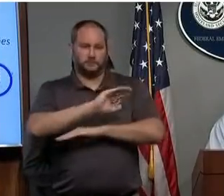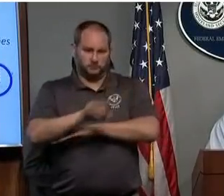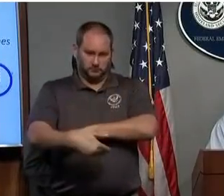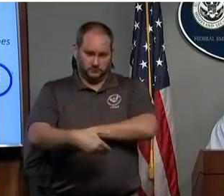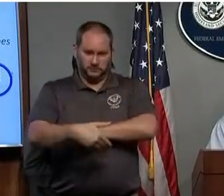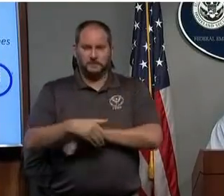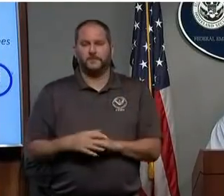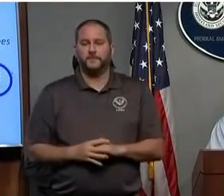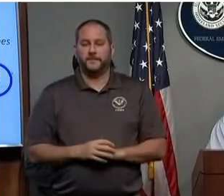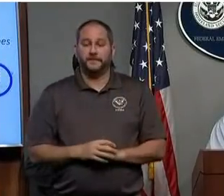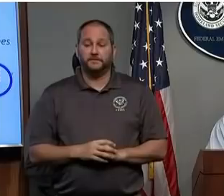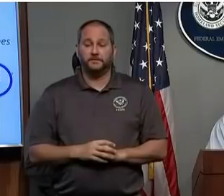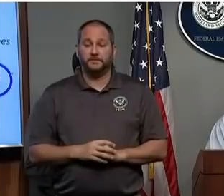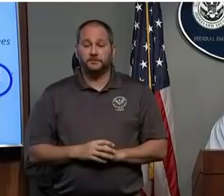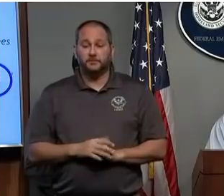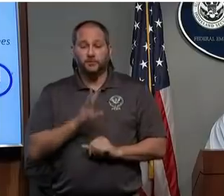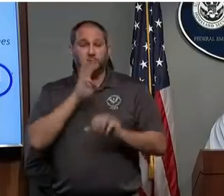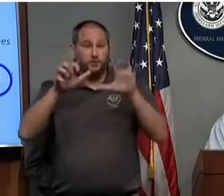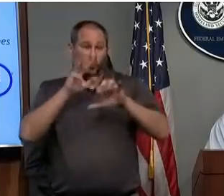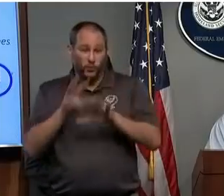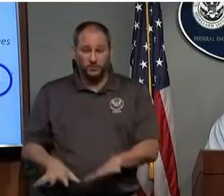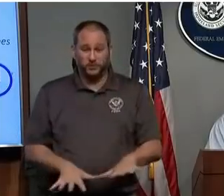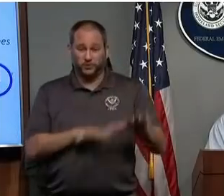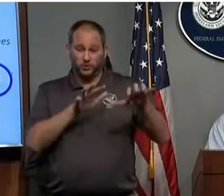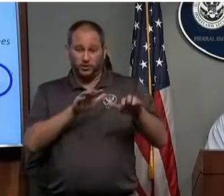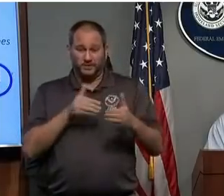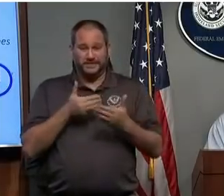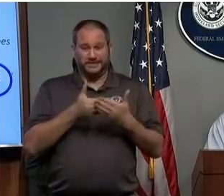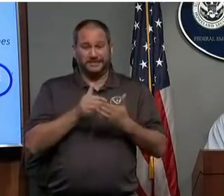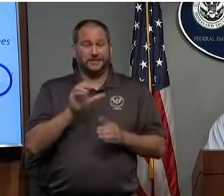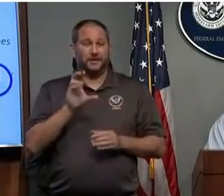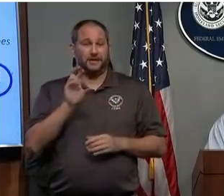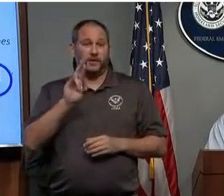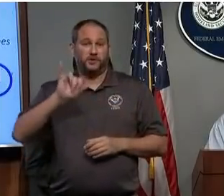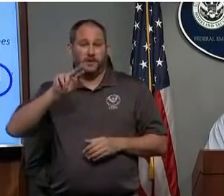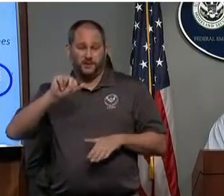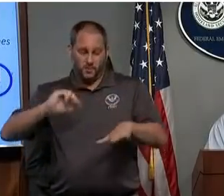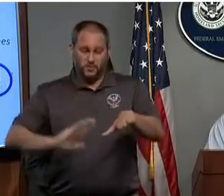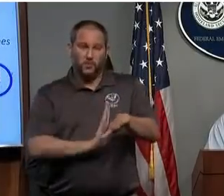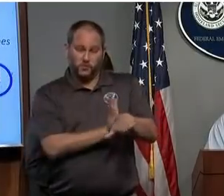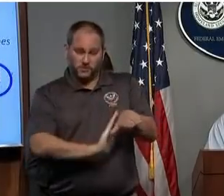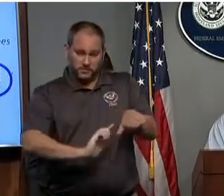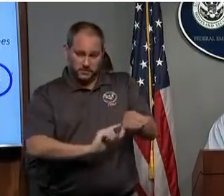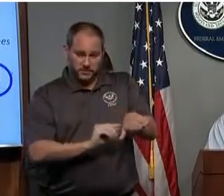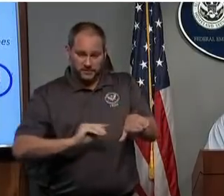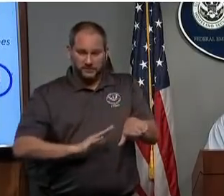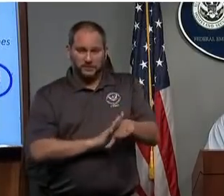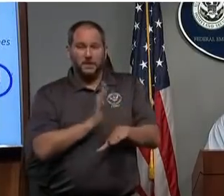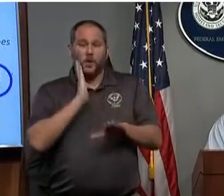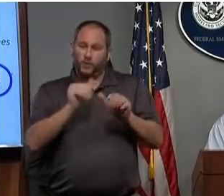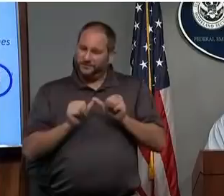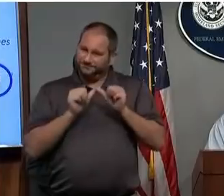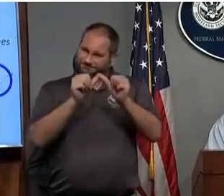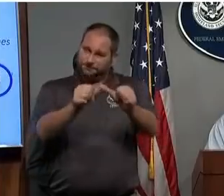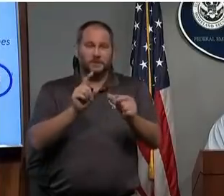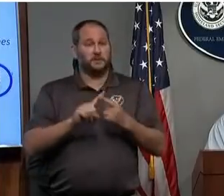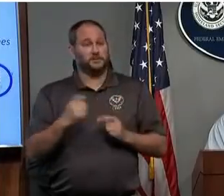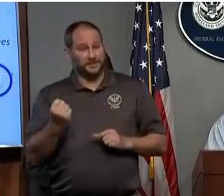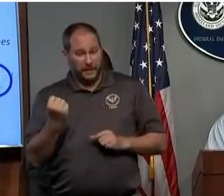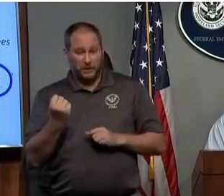surge along the Carolina coast will continue into Saturday and in some areas Sunday